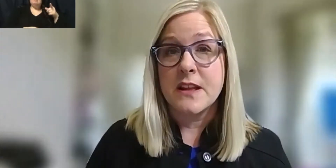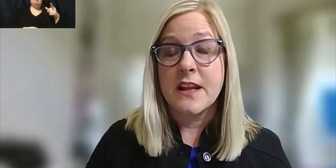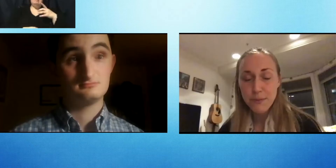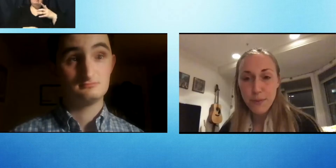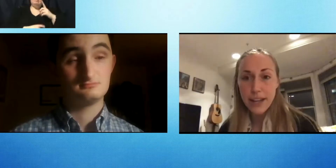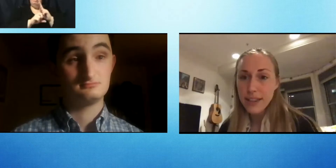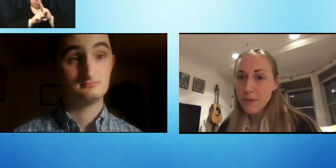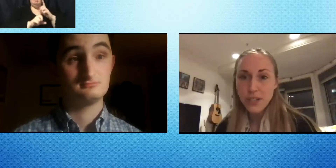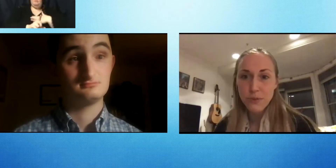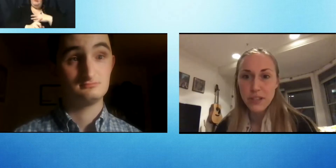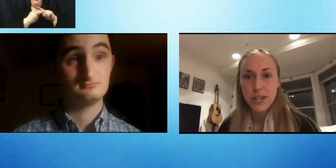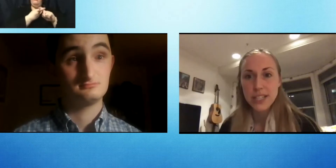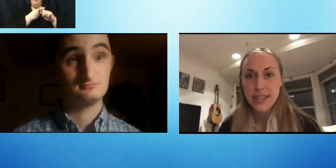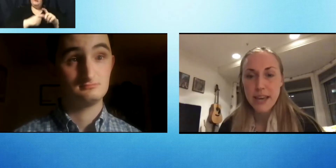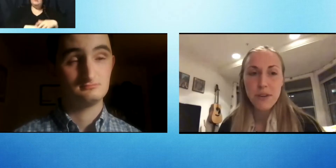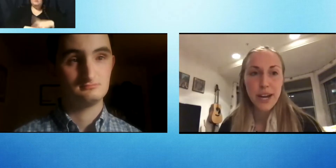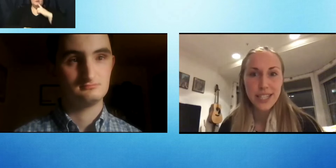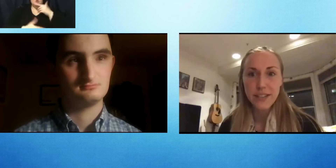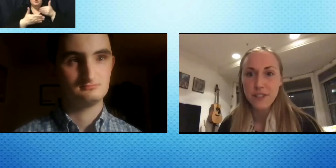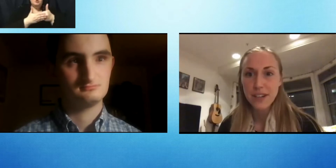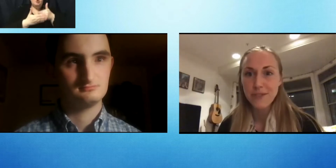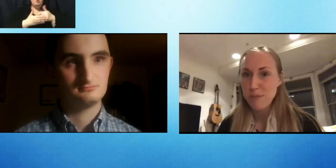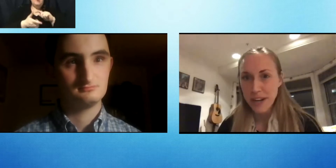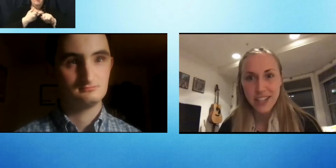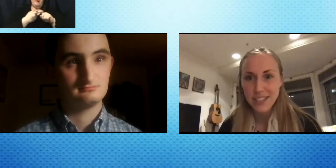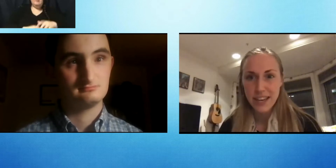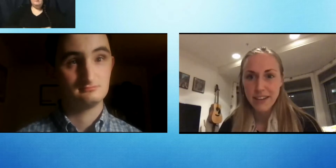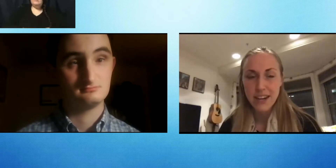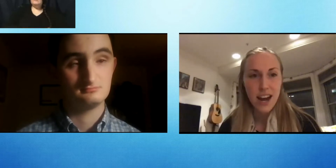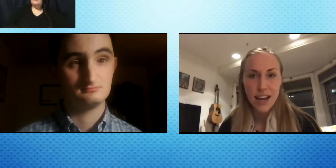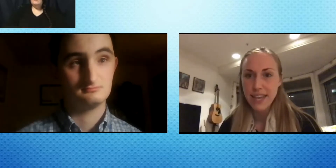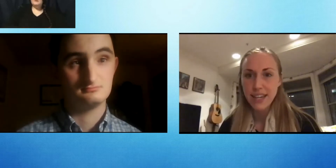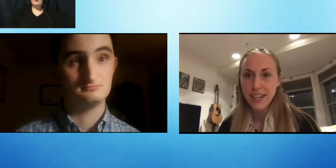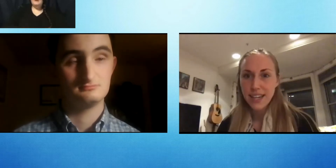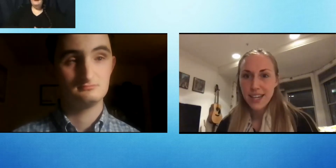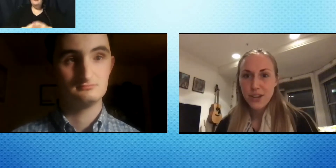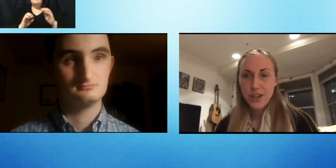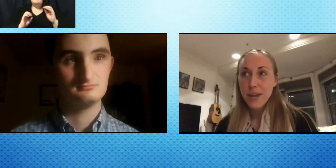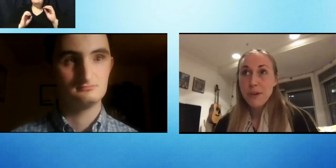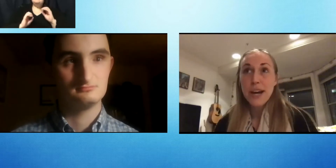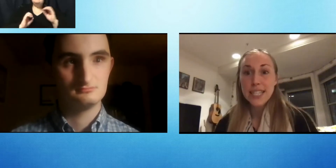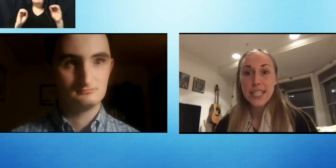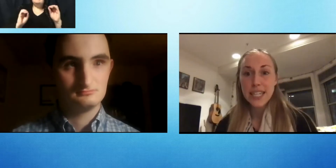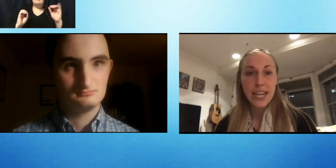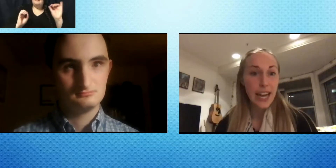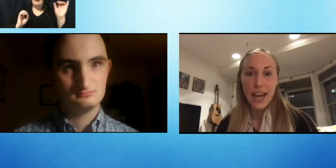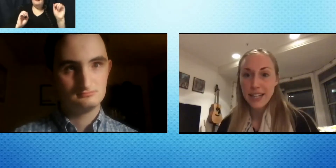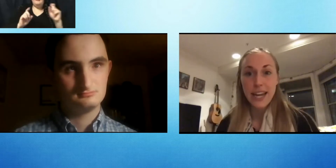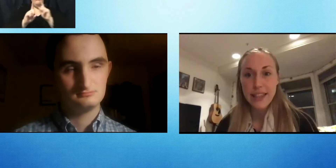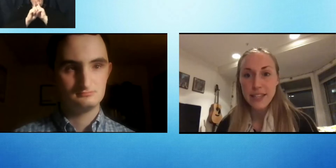disability. I think we just really wanted to thank PYD for bringing us together. I think PYD